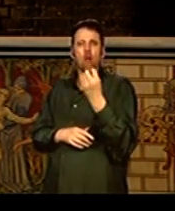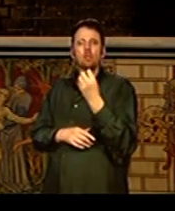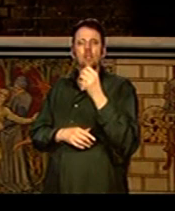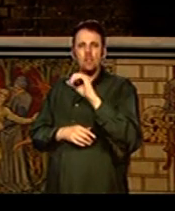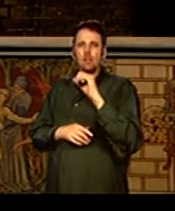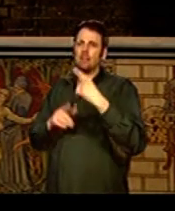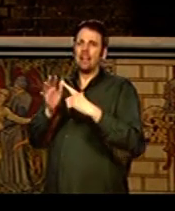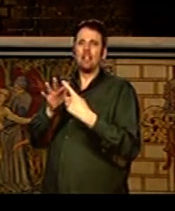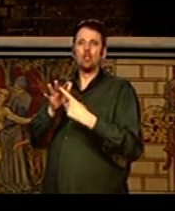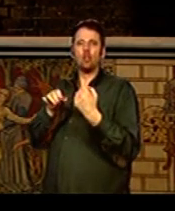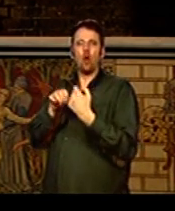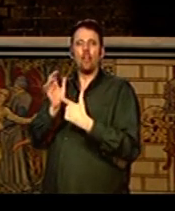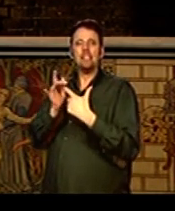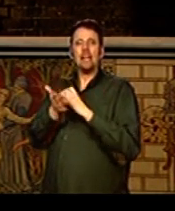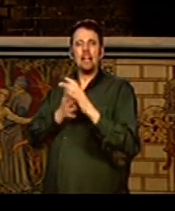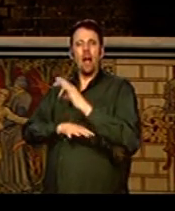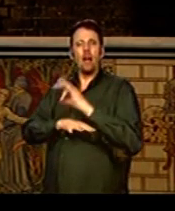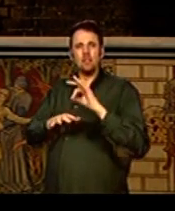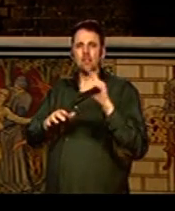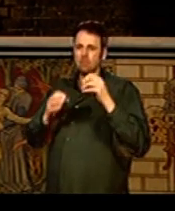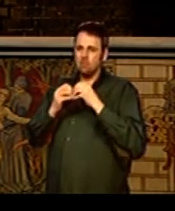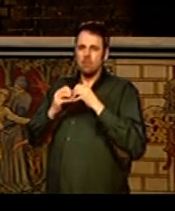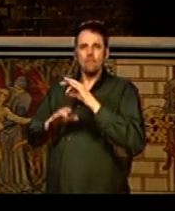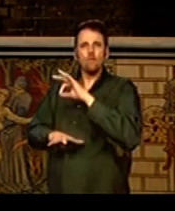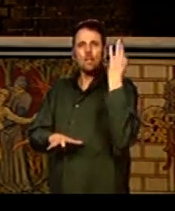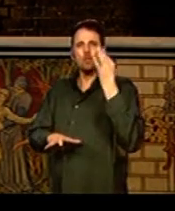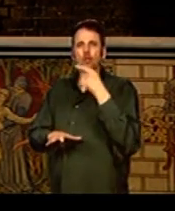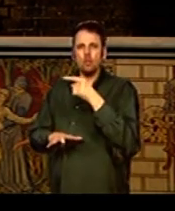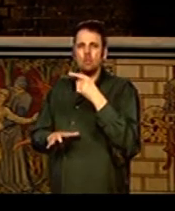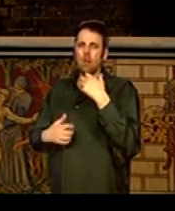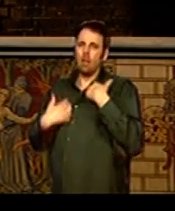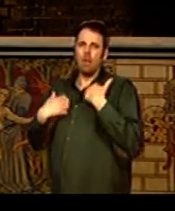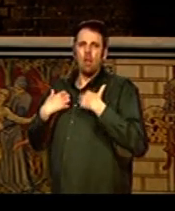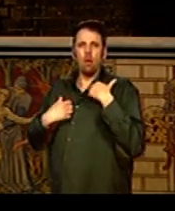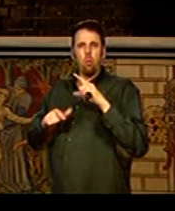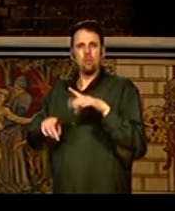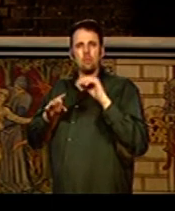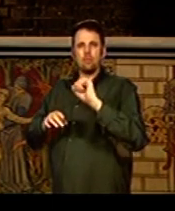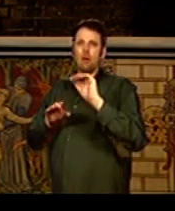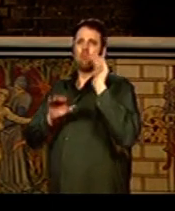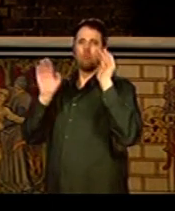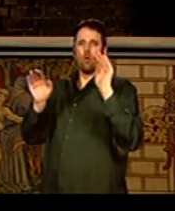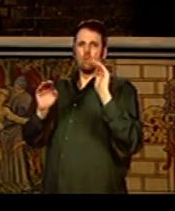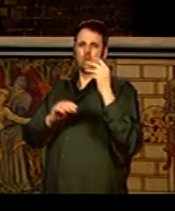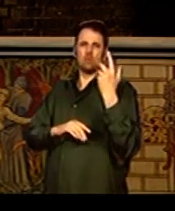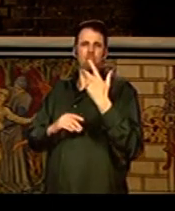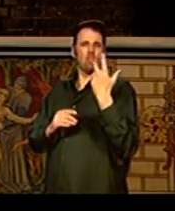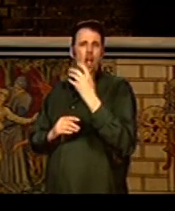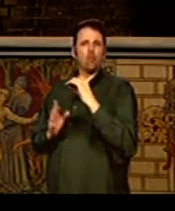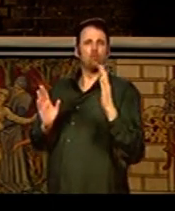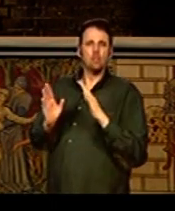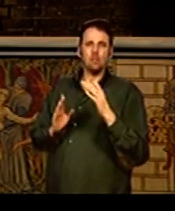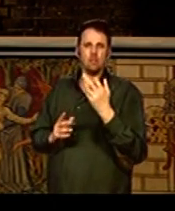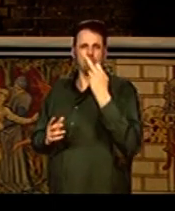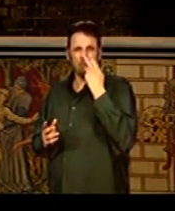Gothic architecture, but he'd studied in France and was fascinated by what had happened abroad in the Middle Ages. For example, he must have